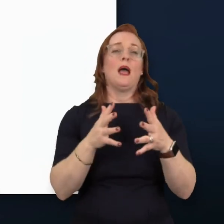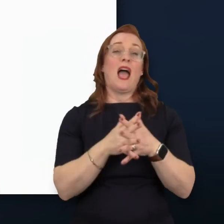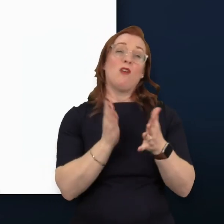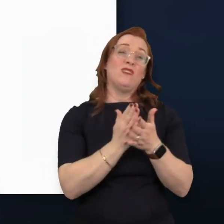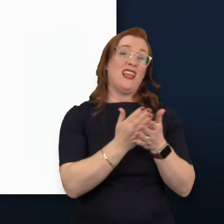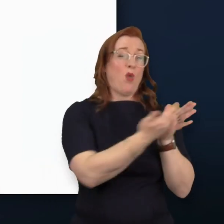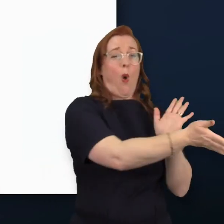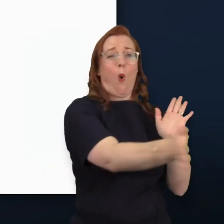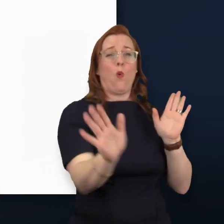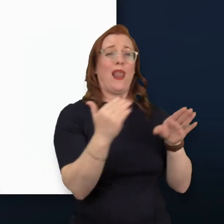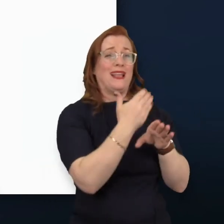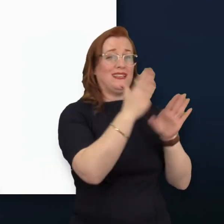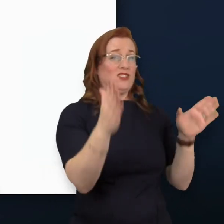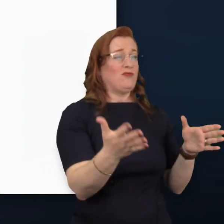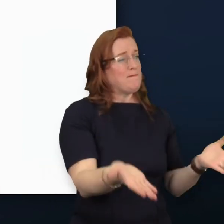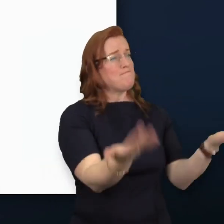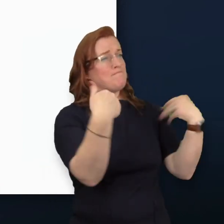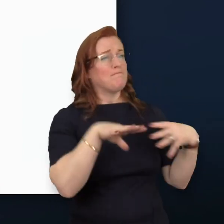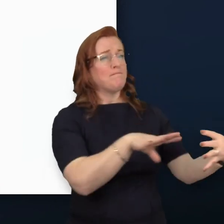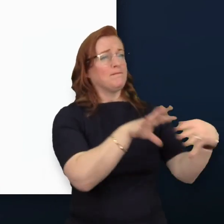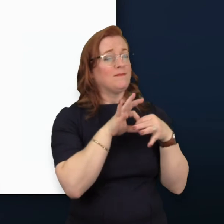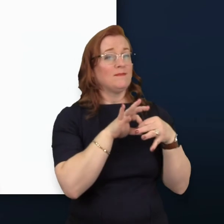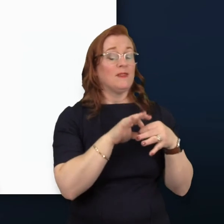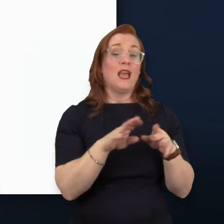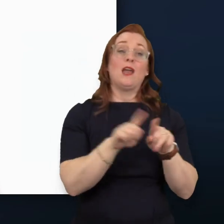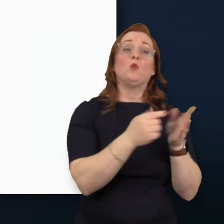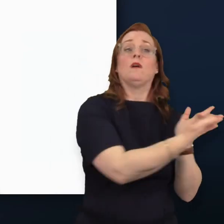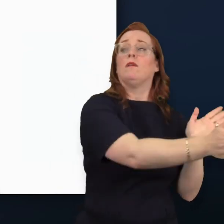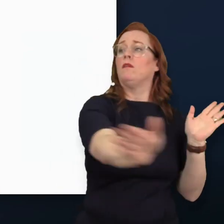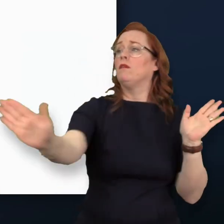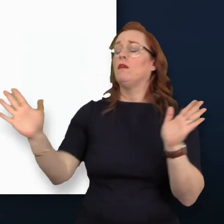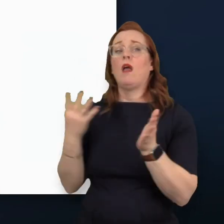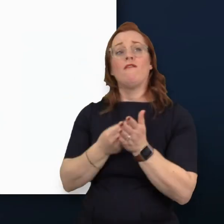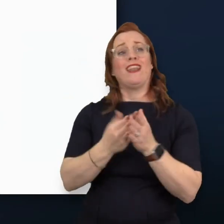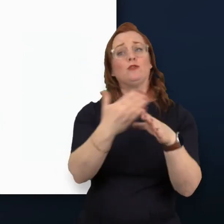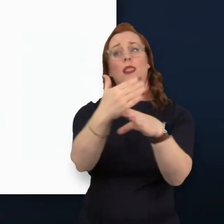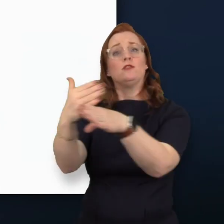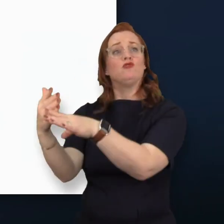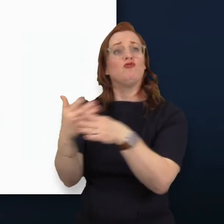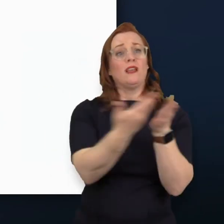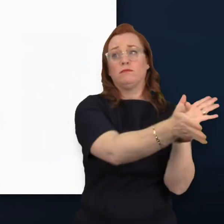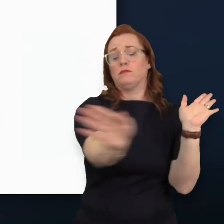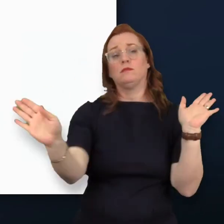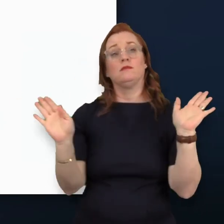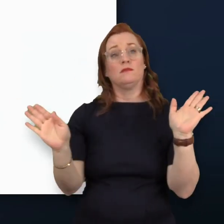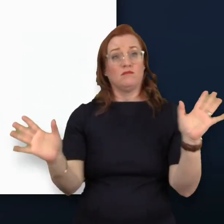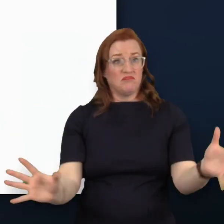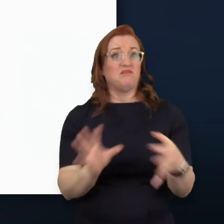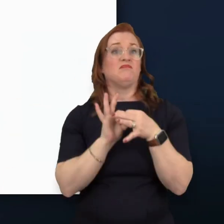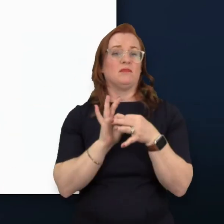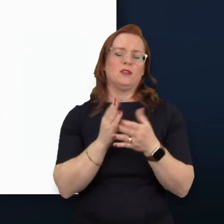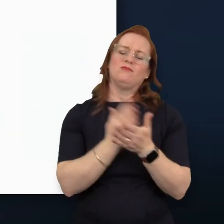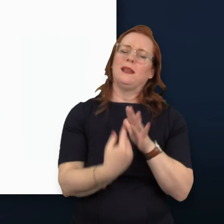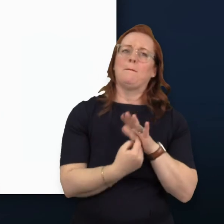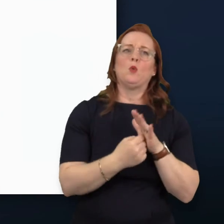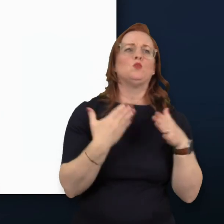industry of insurances together and also the broader financial industry potentially. I think it's incredibly important to be